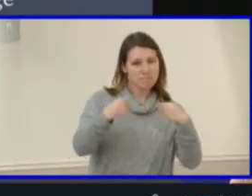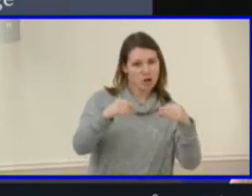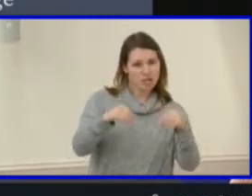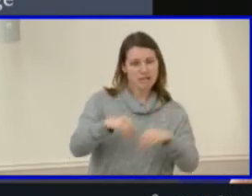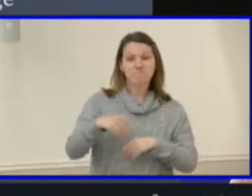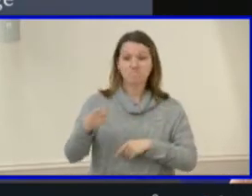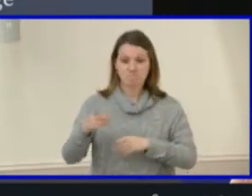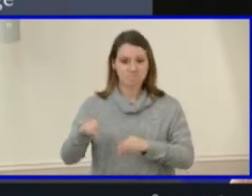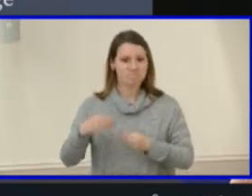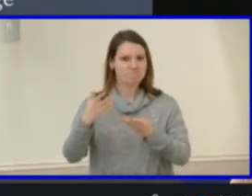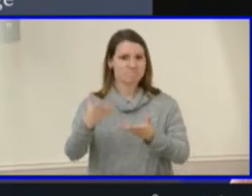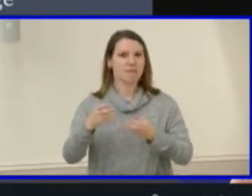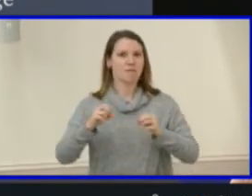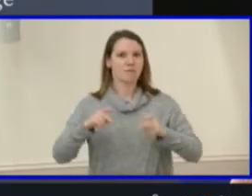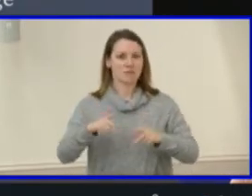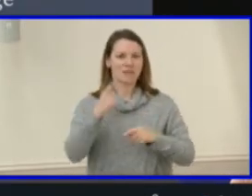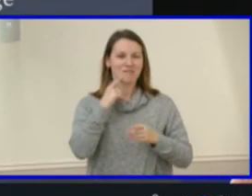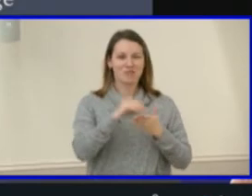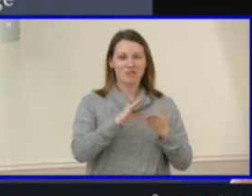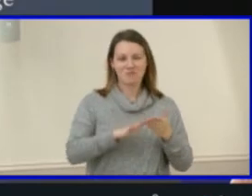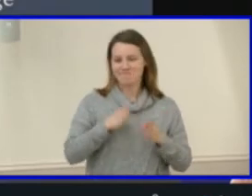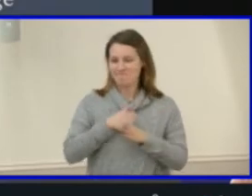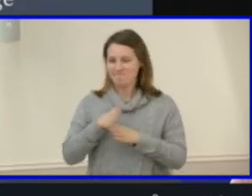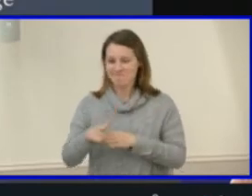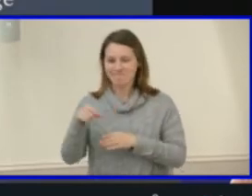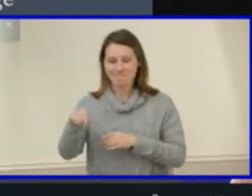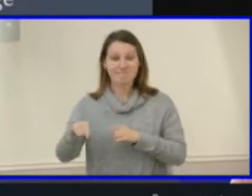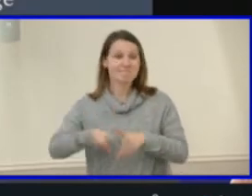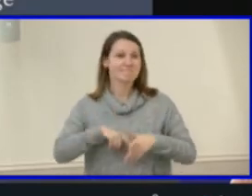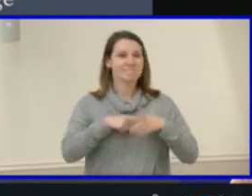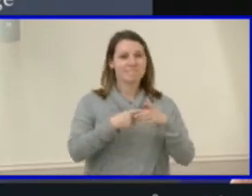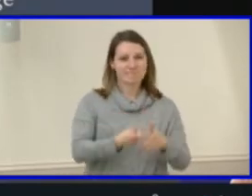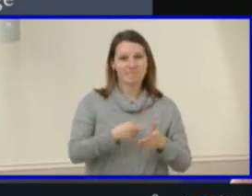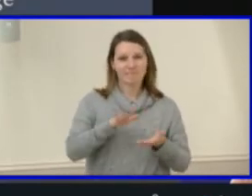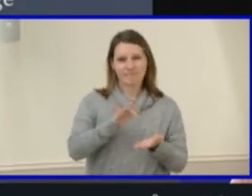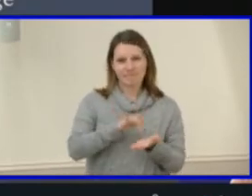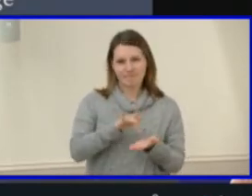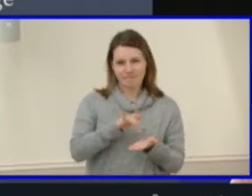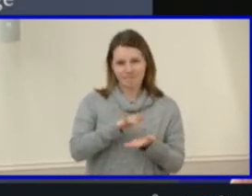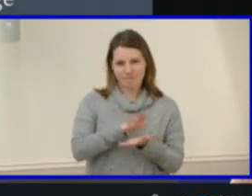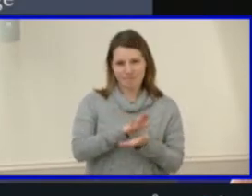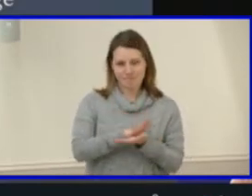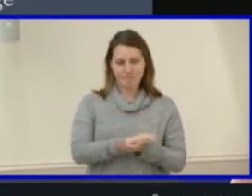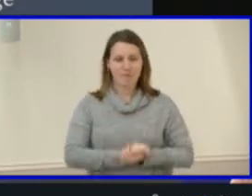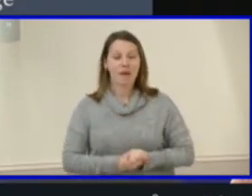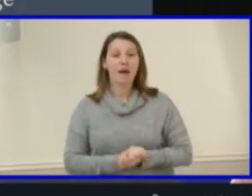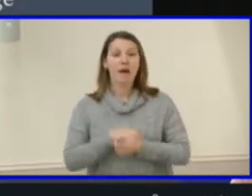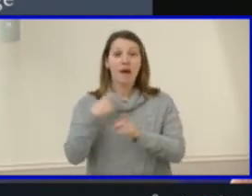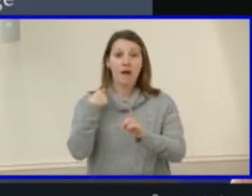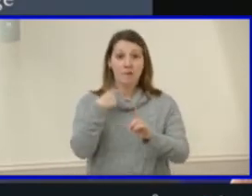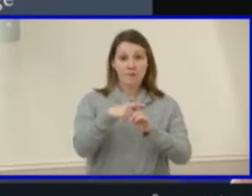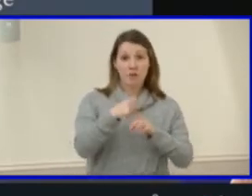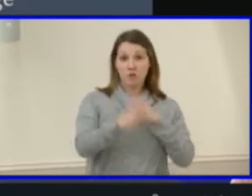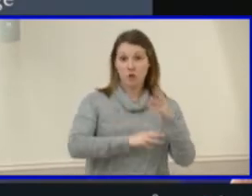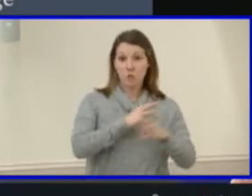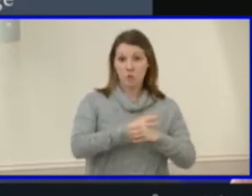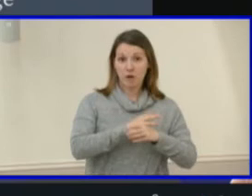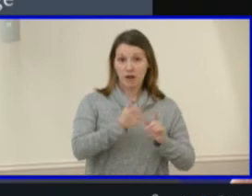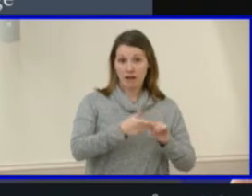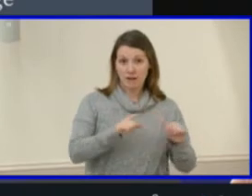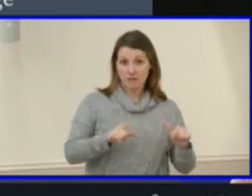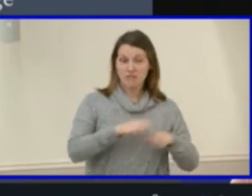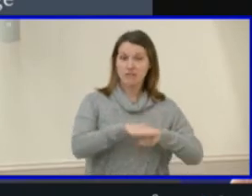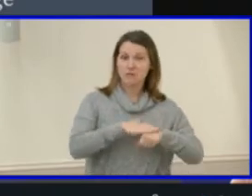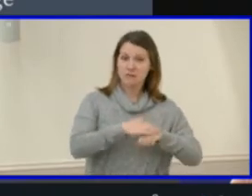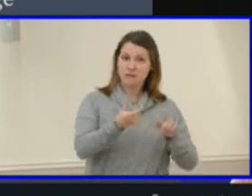pursue this high school credit bearing course in middle school. Finally, in the area of world languages, introduction to languages